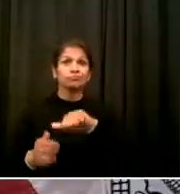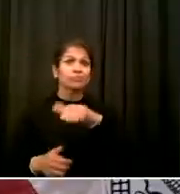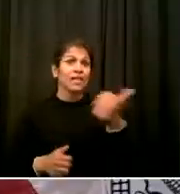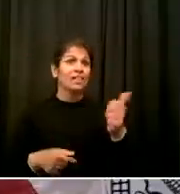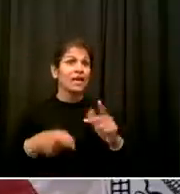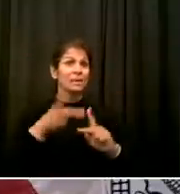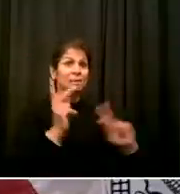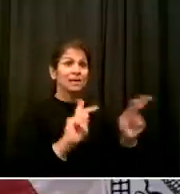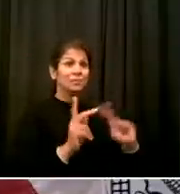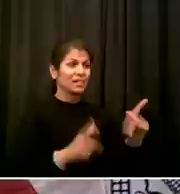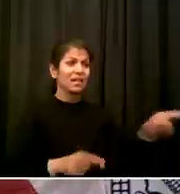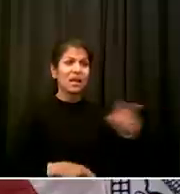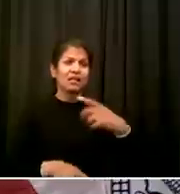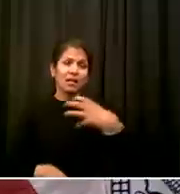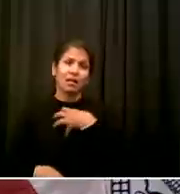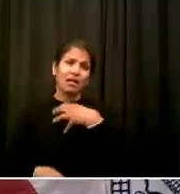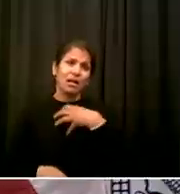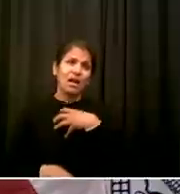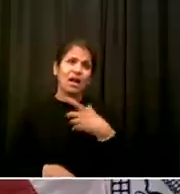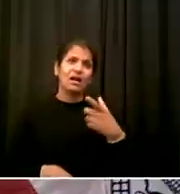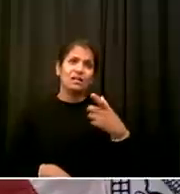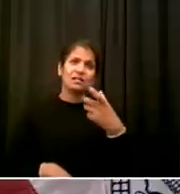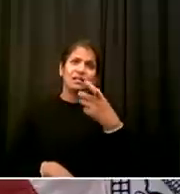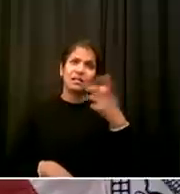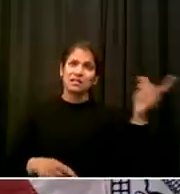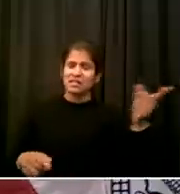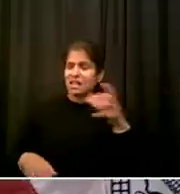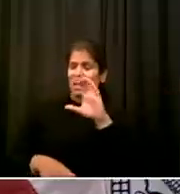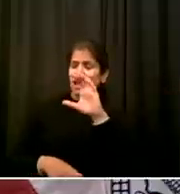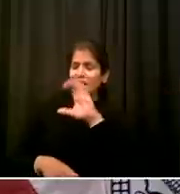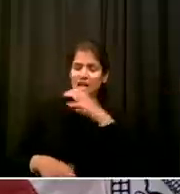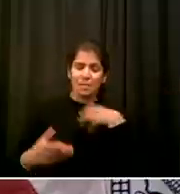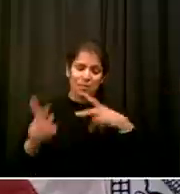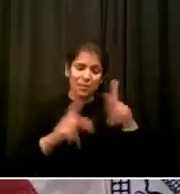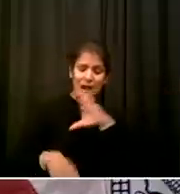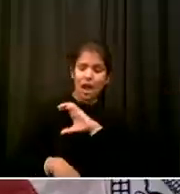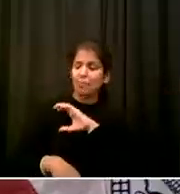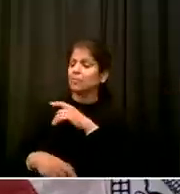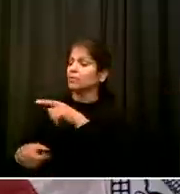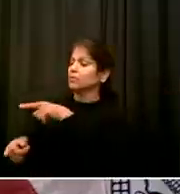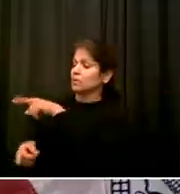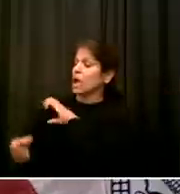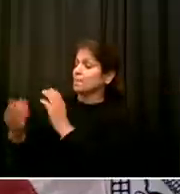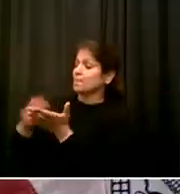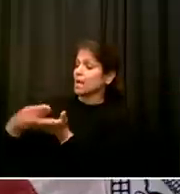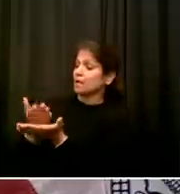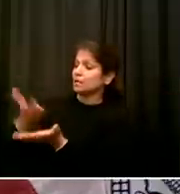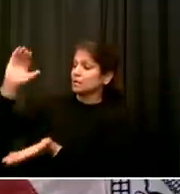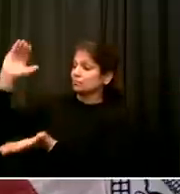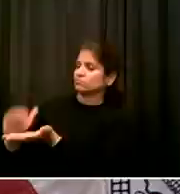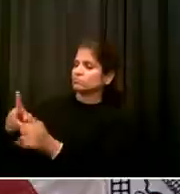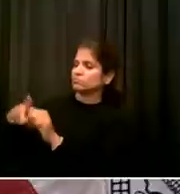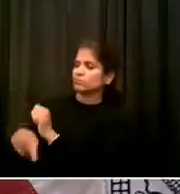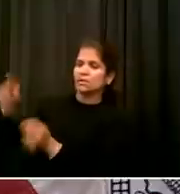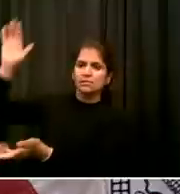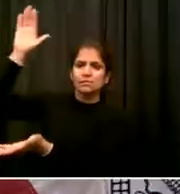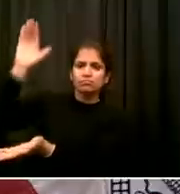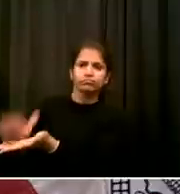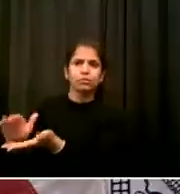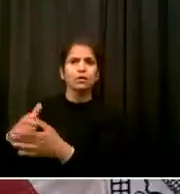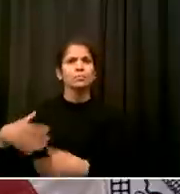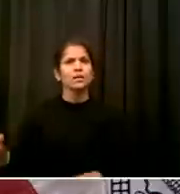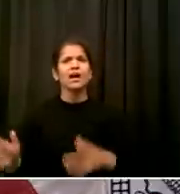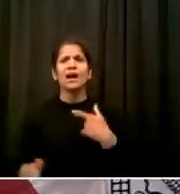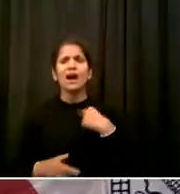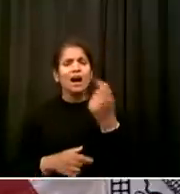That work has to happen It's going to happen with the same people in different ways potentially But it